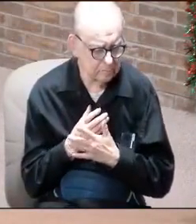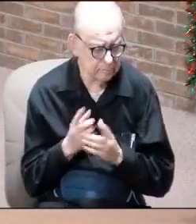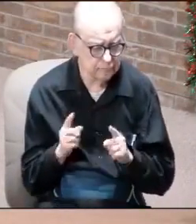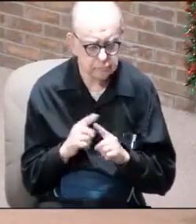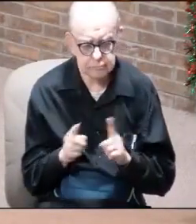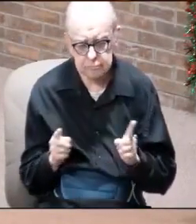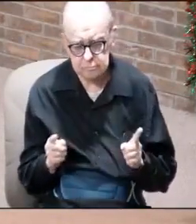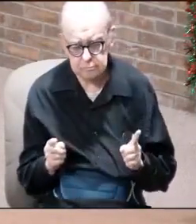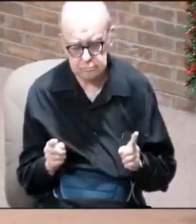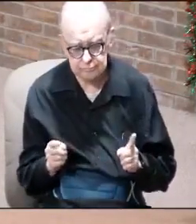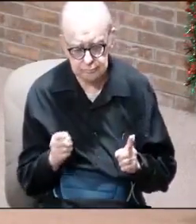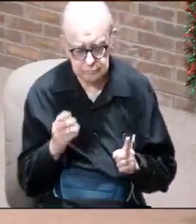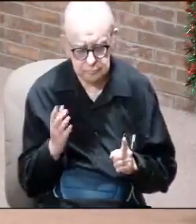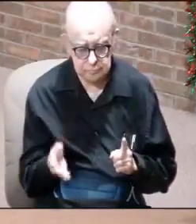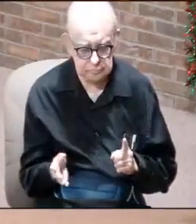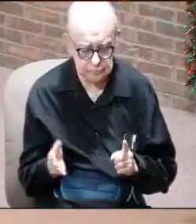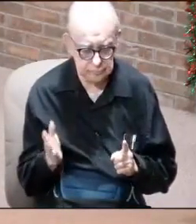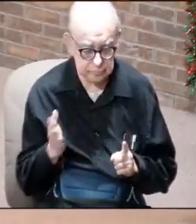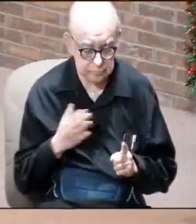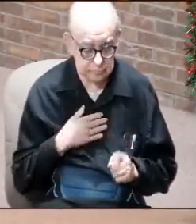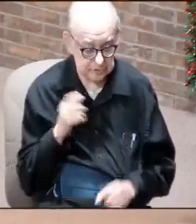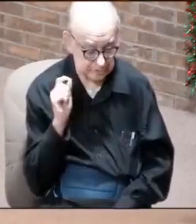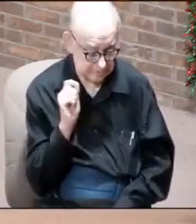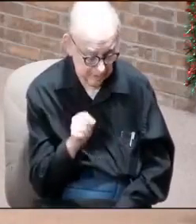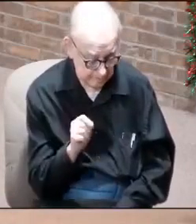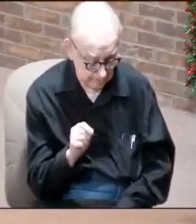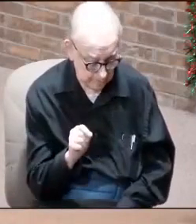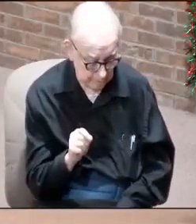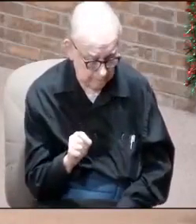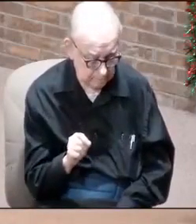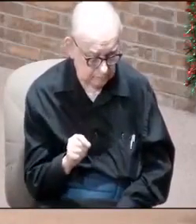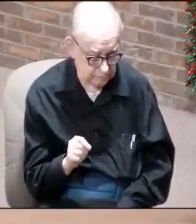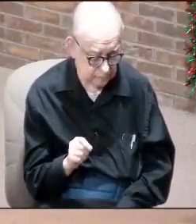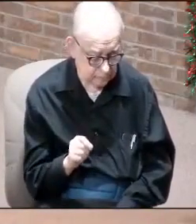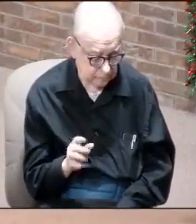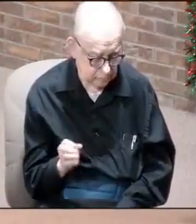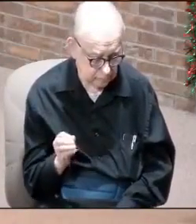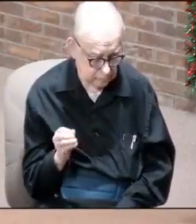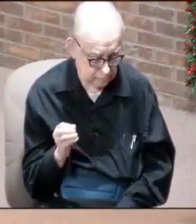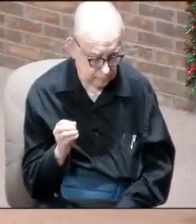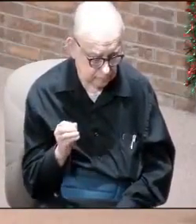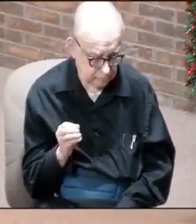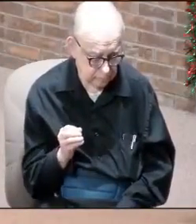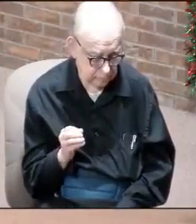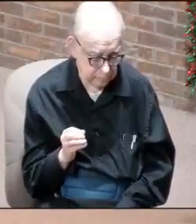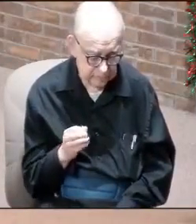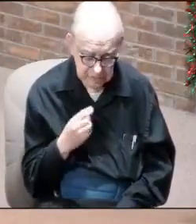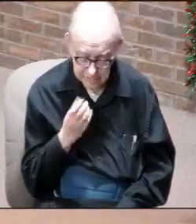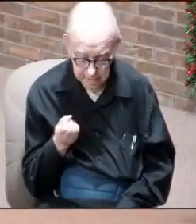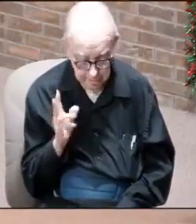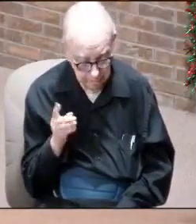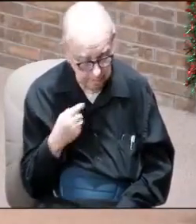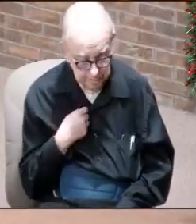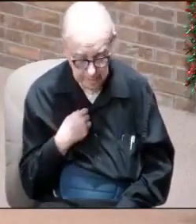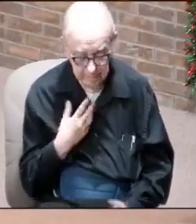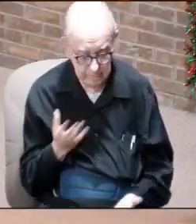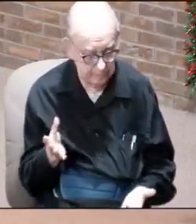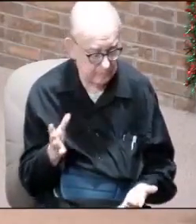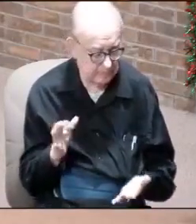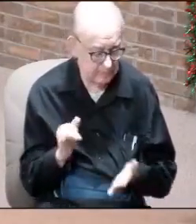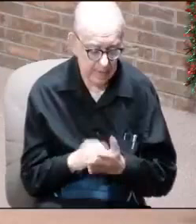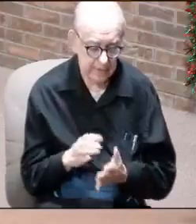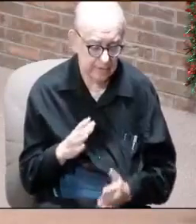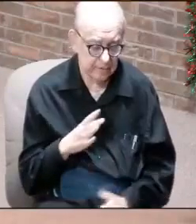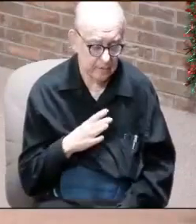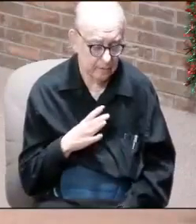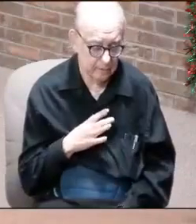But here's my point. You know, and you can say you don't like me and anything, but that's okay.